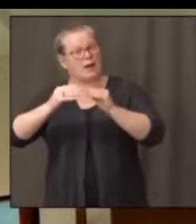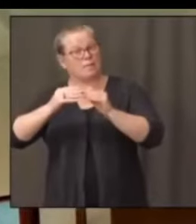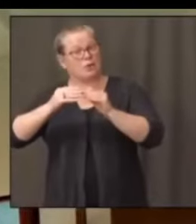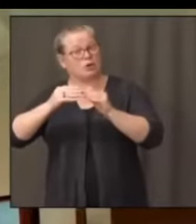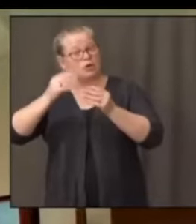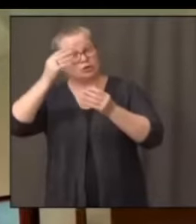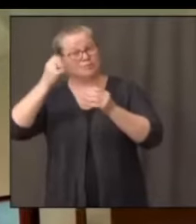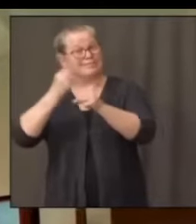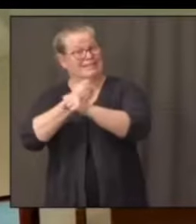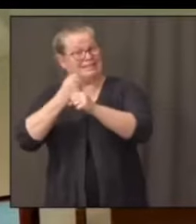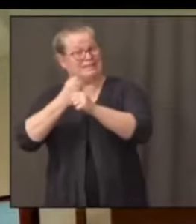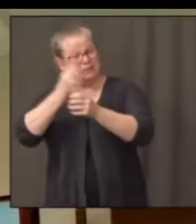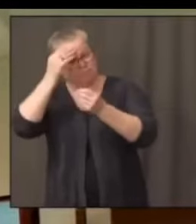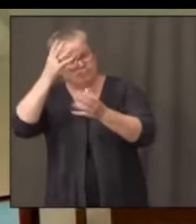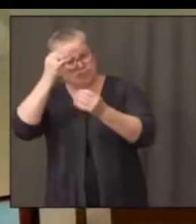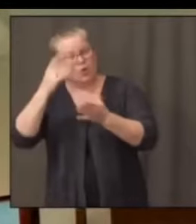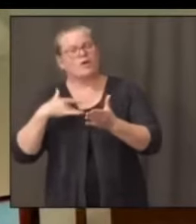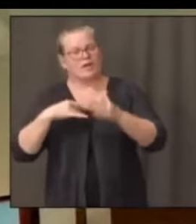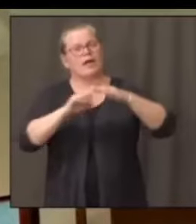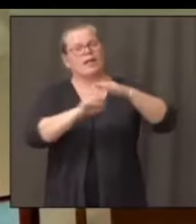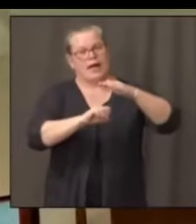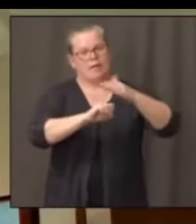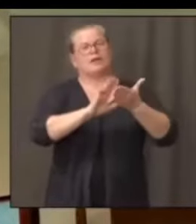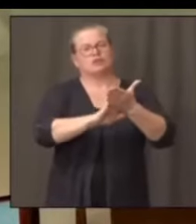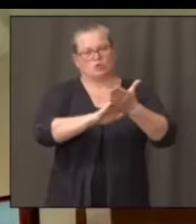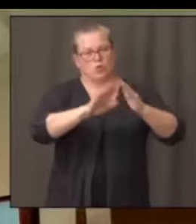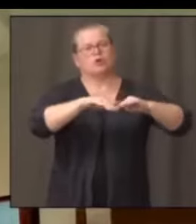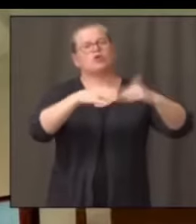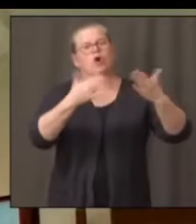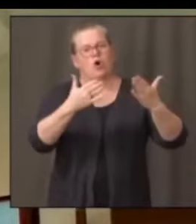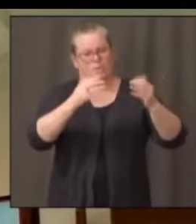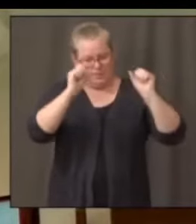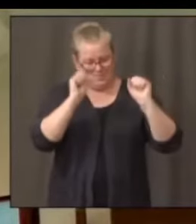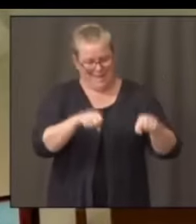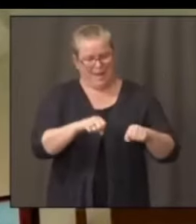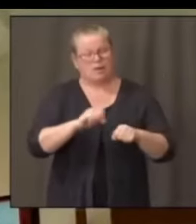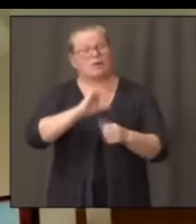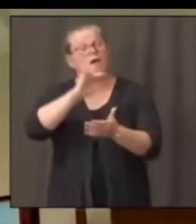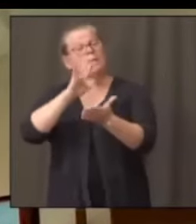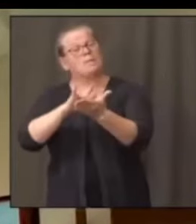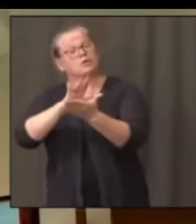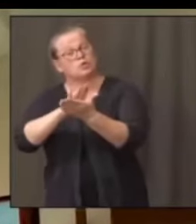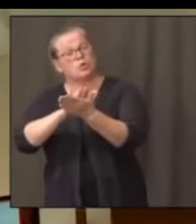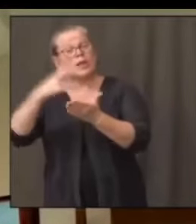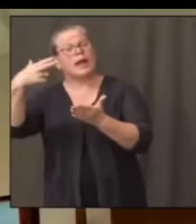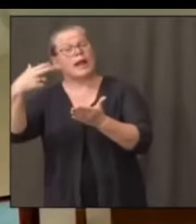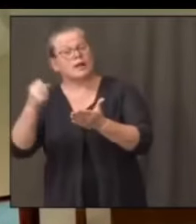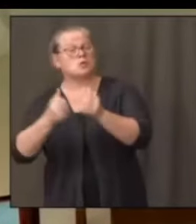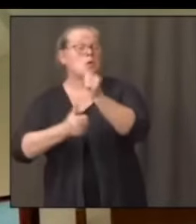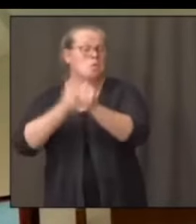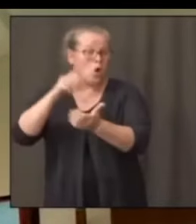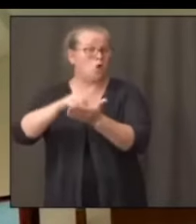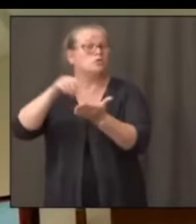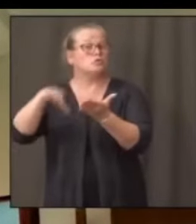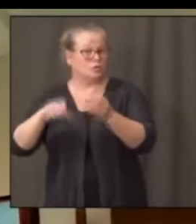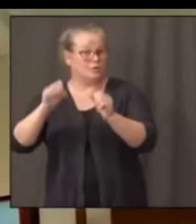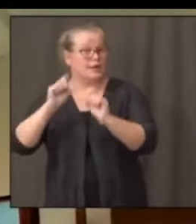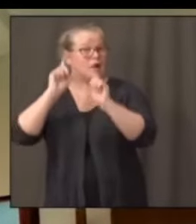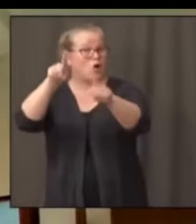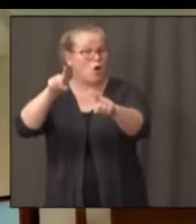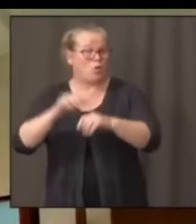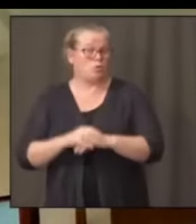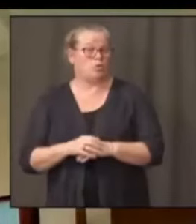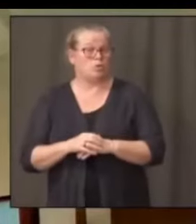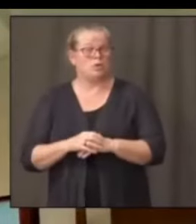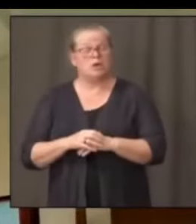middle and high schools should also be able to get majority of students in. We recognize that ultimately at the high school level it might be